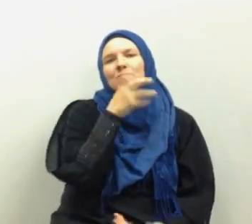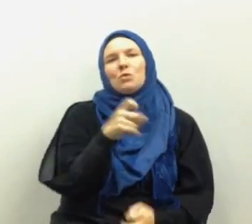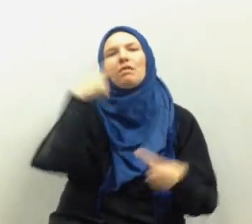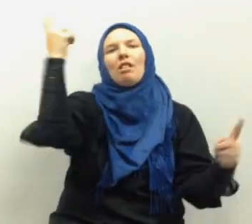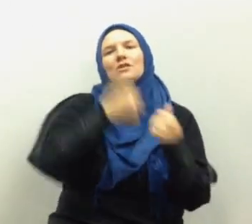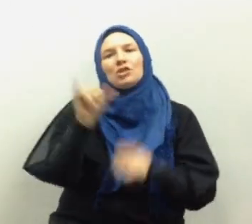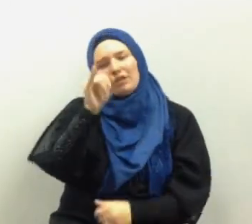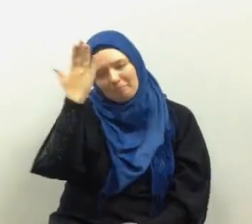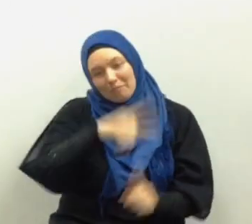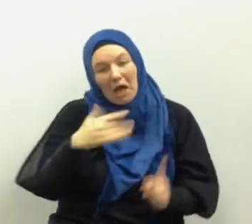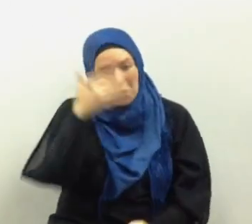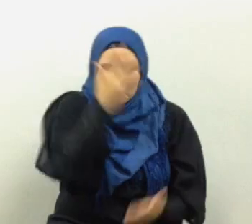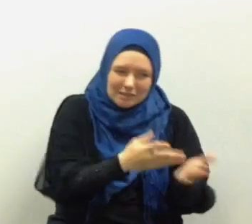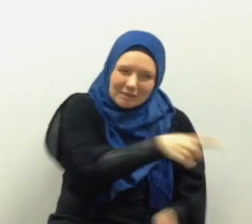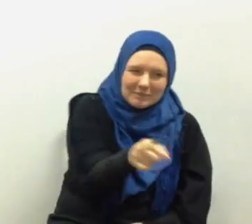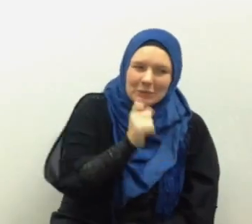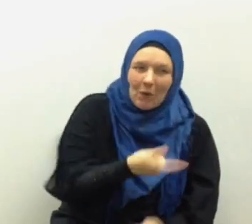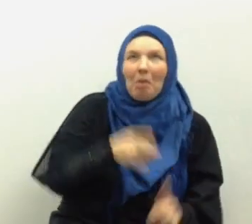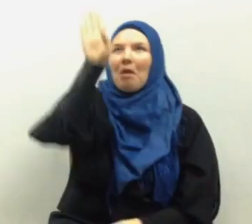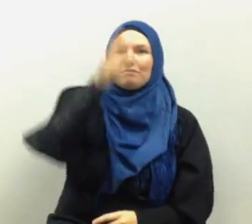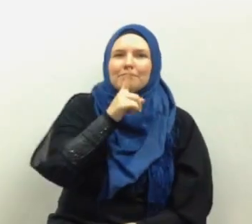I don't have insurance but I know you don't